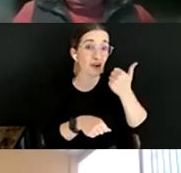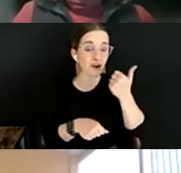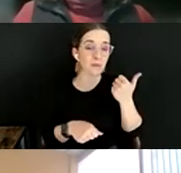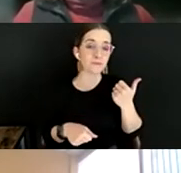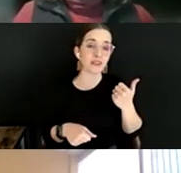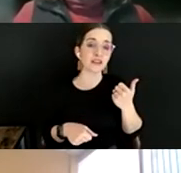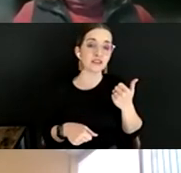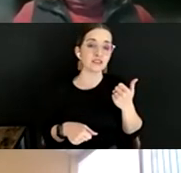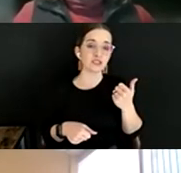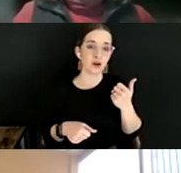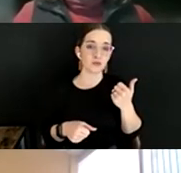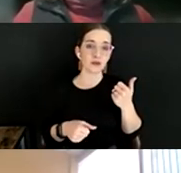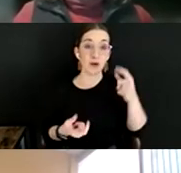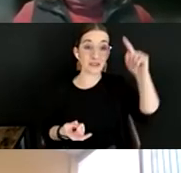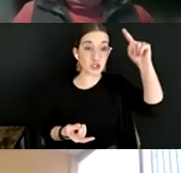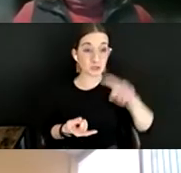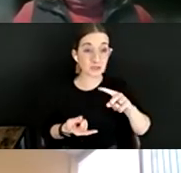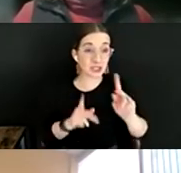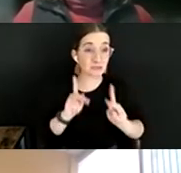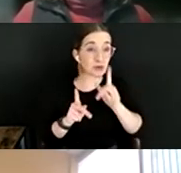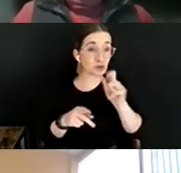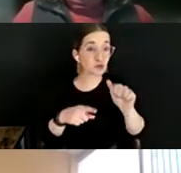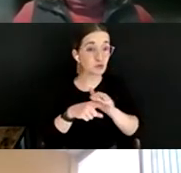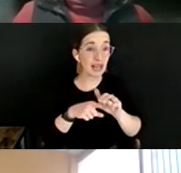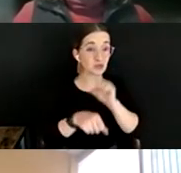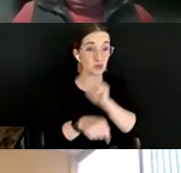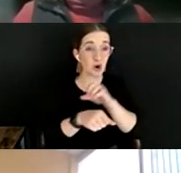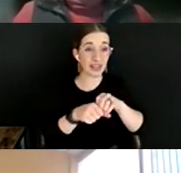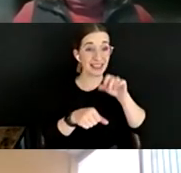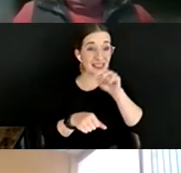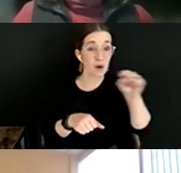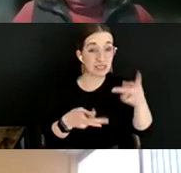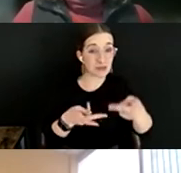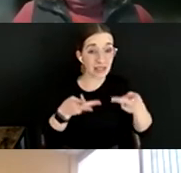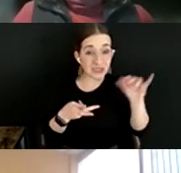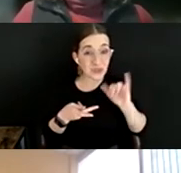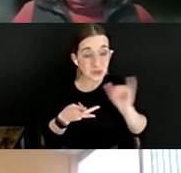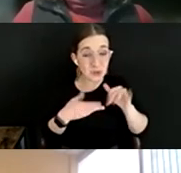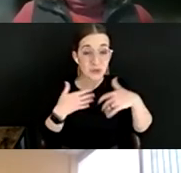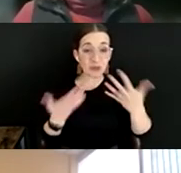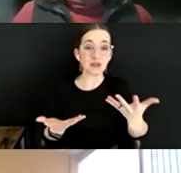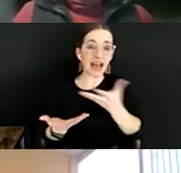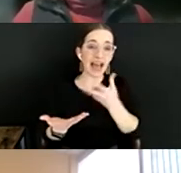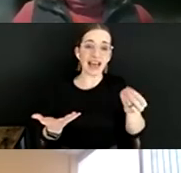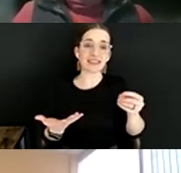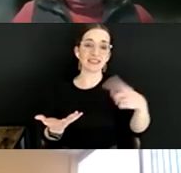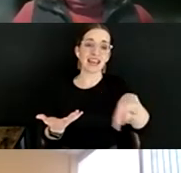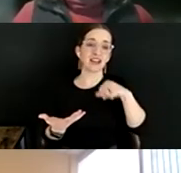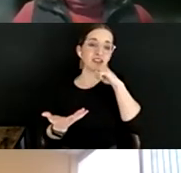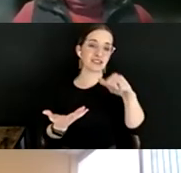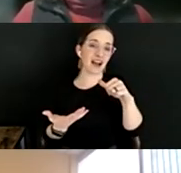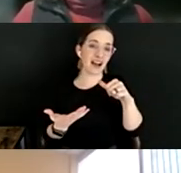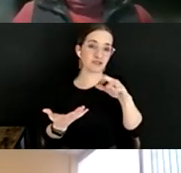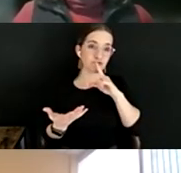we're having diminishing folks trained to work in these areas, but then they're also not not congregating and living in in